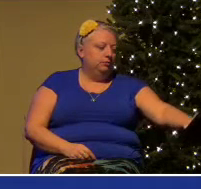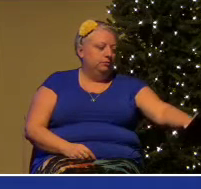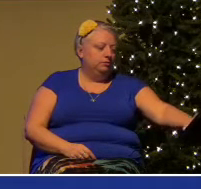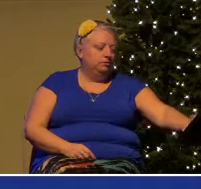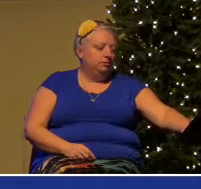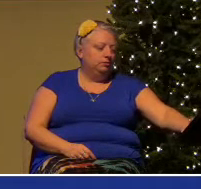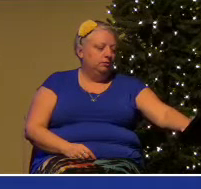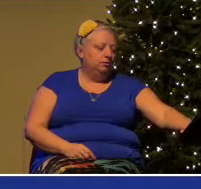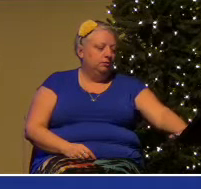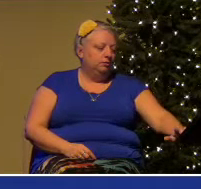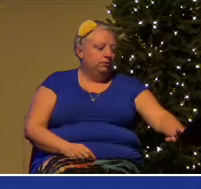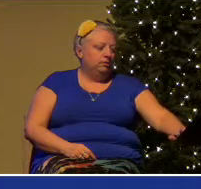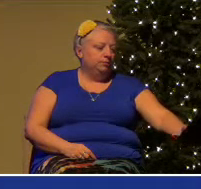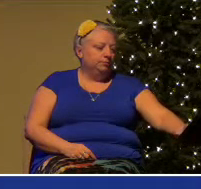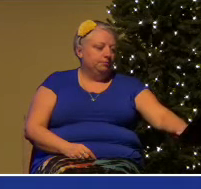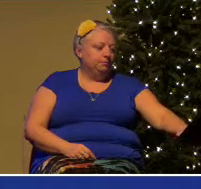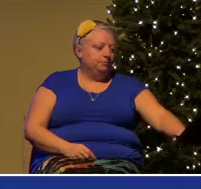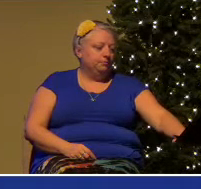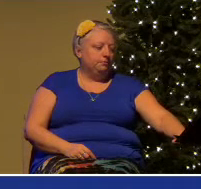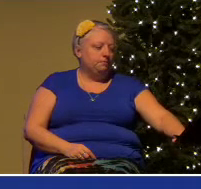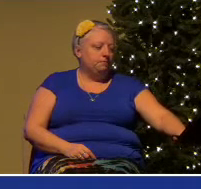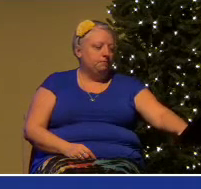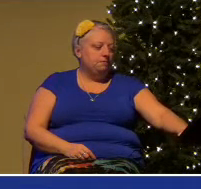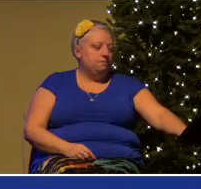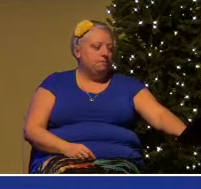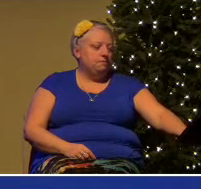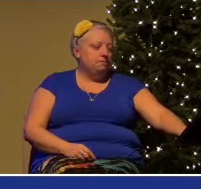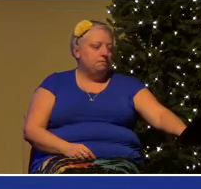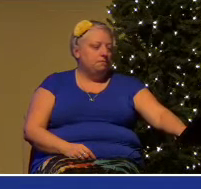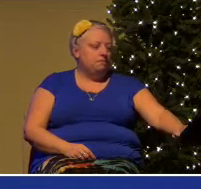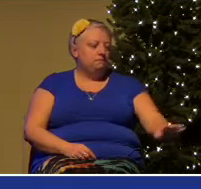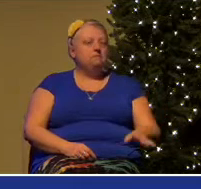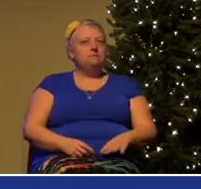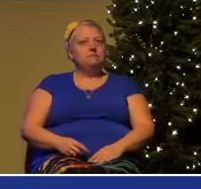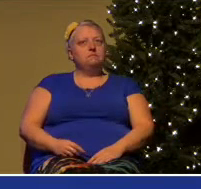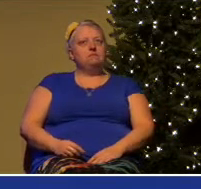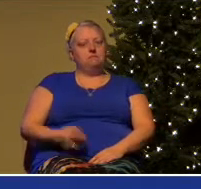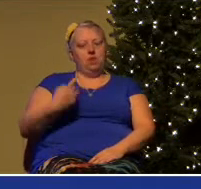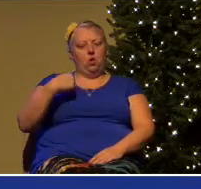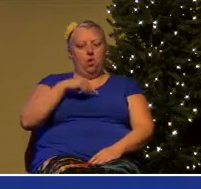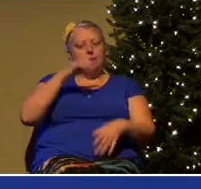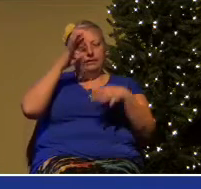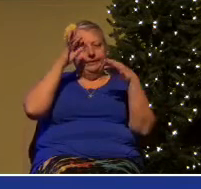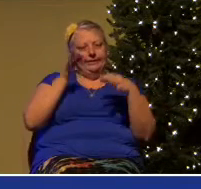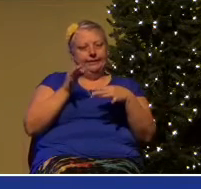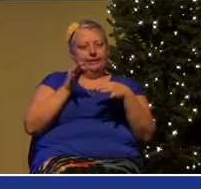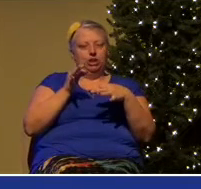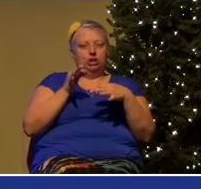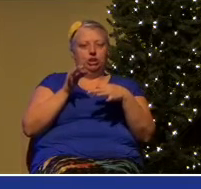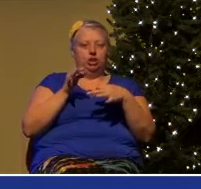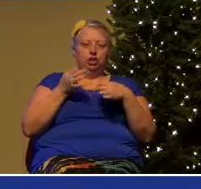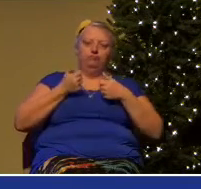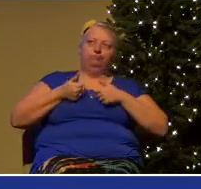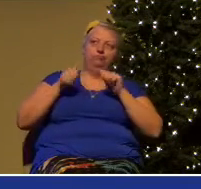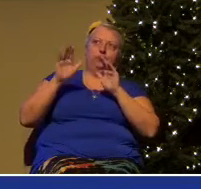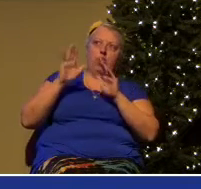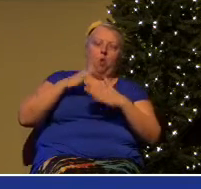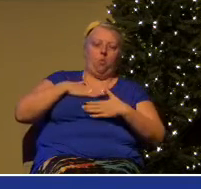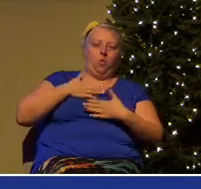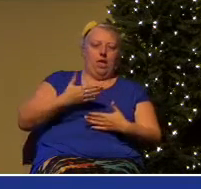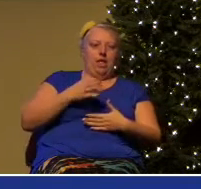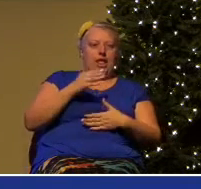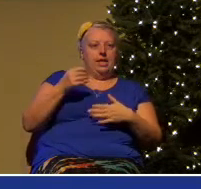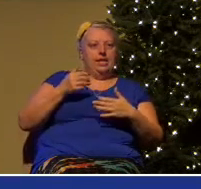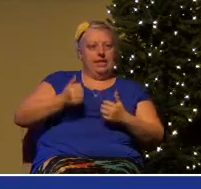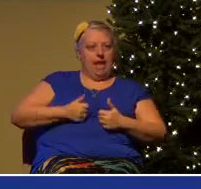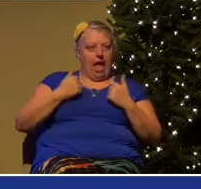We made a decision to turn our will and our lives over to the call